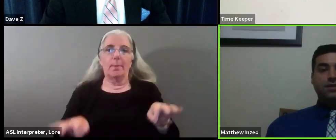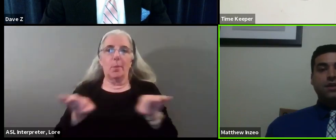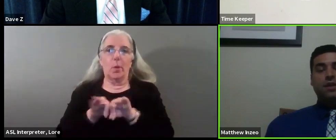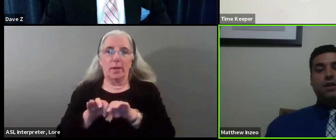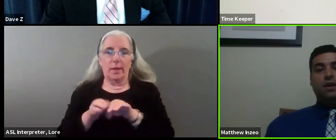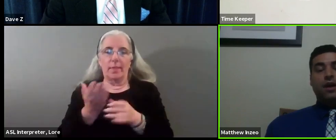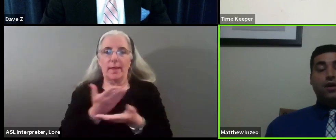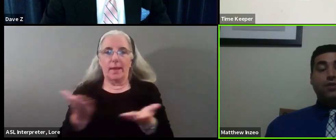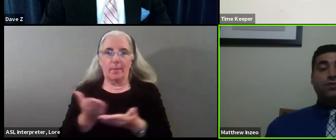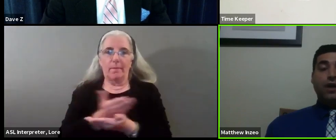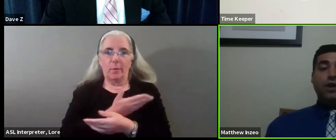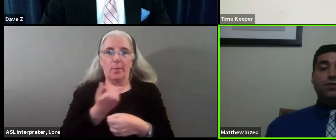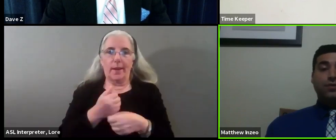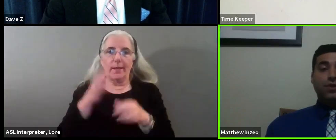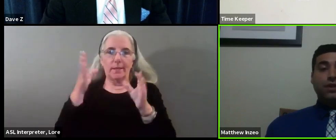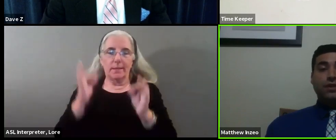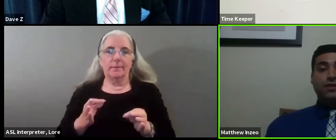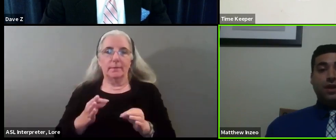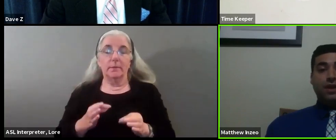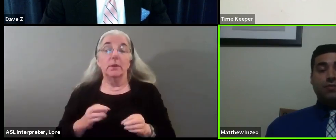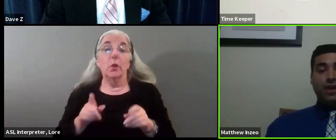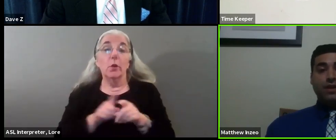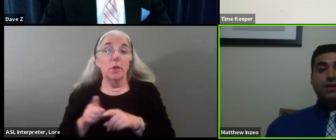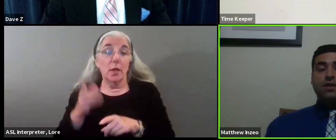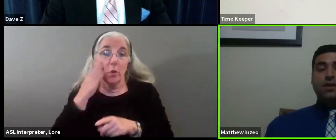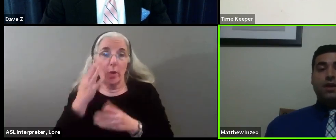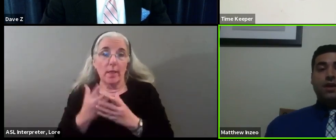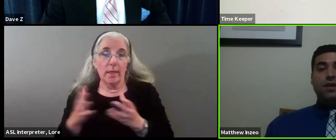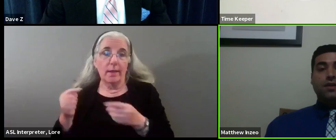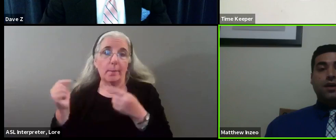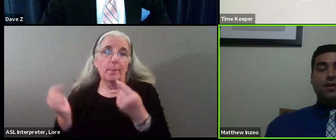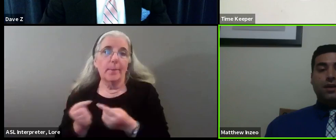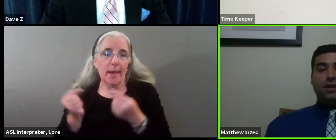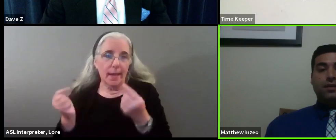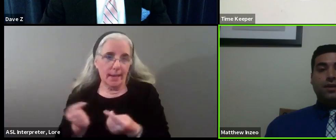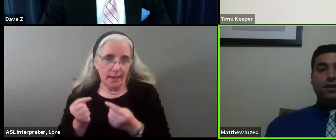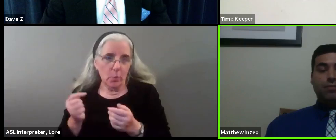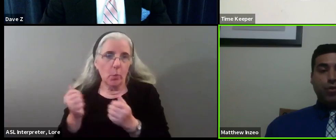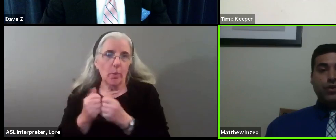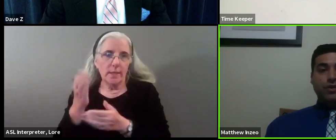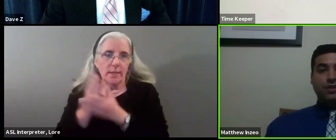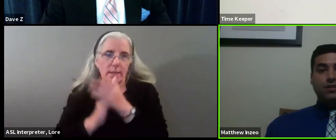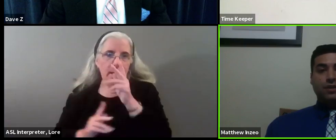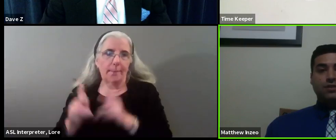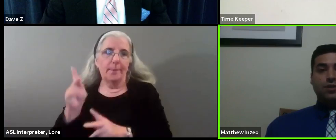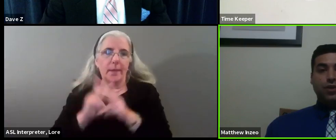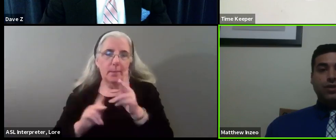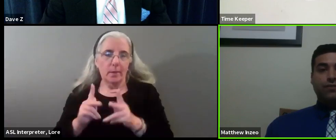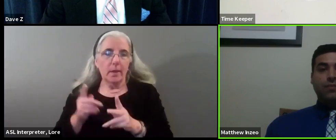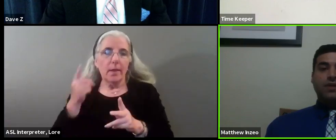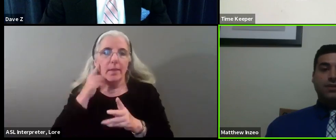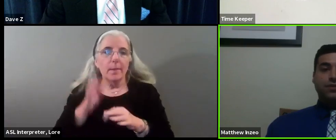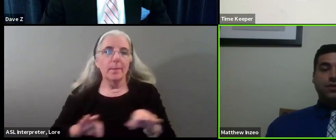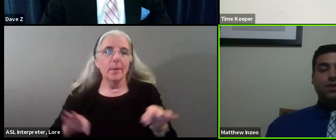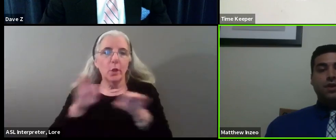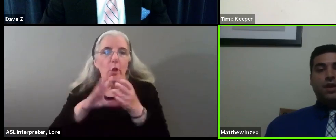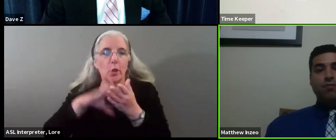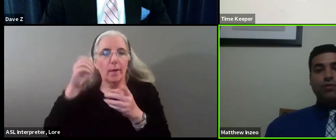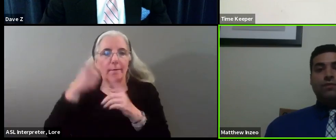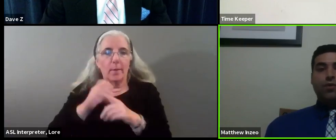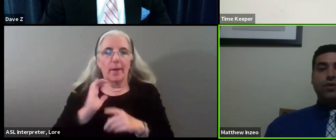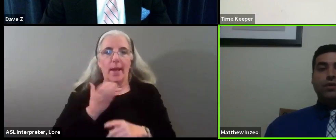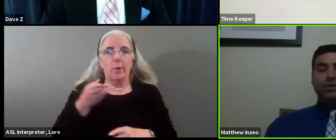like this. Uh, I also, I also know that there's a lot of pain and, uh, and I think the importance is, is learning from the history